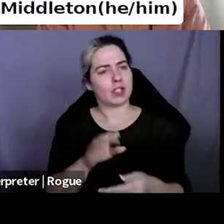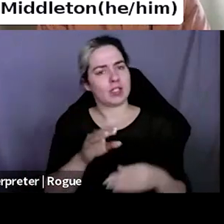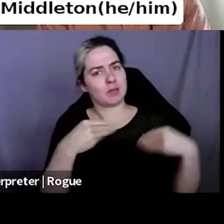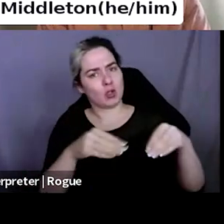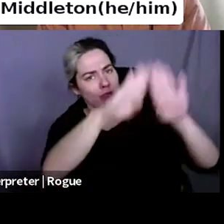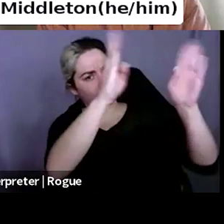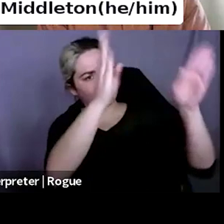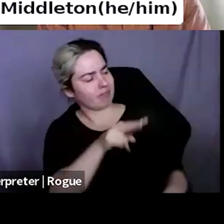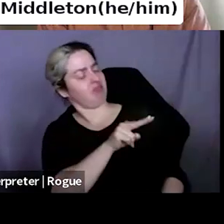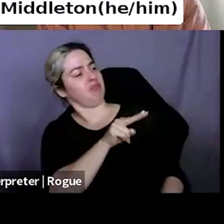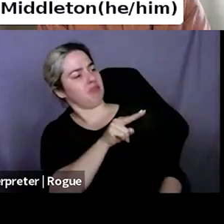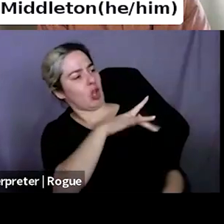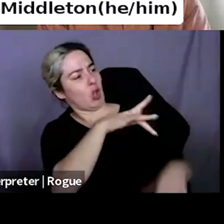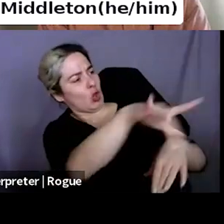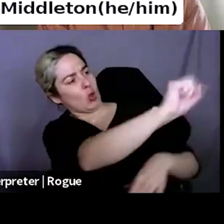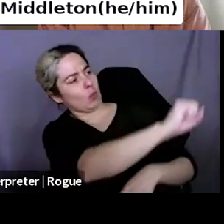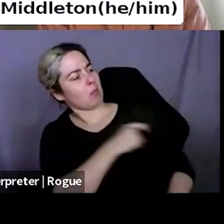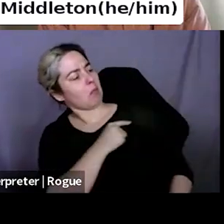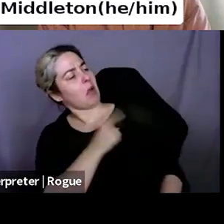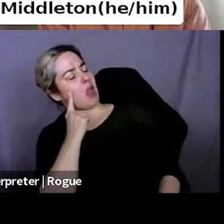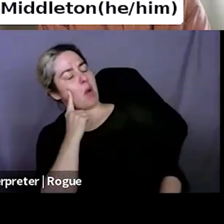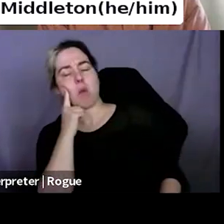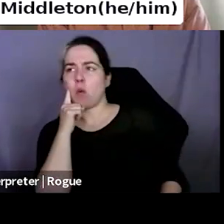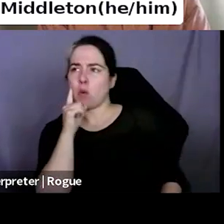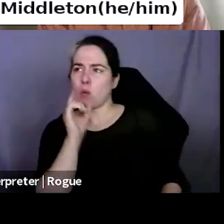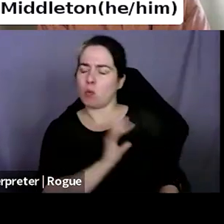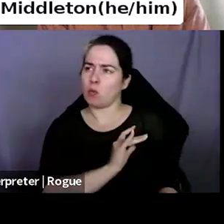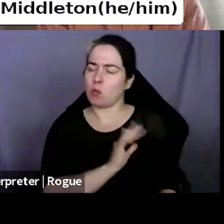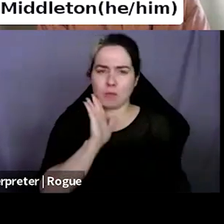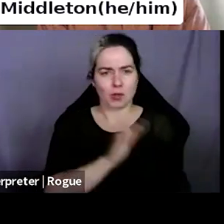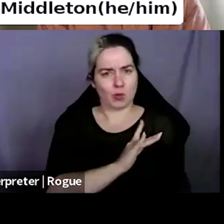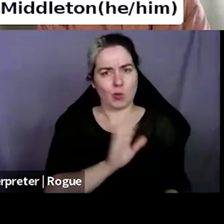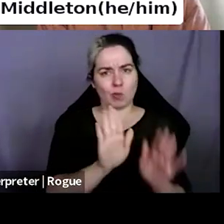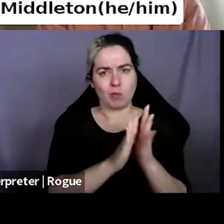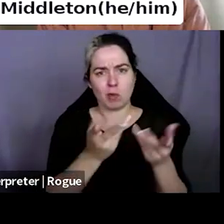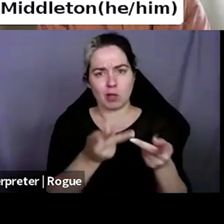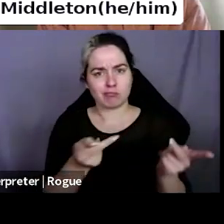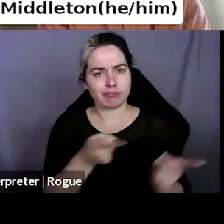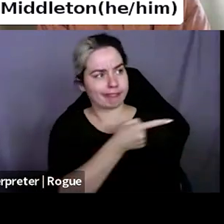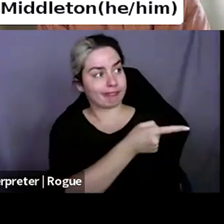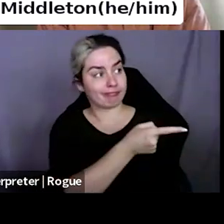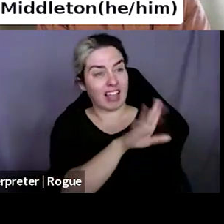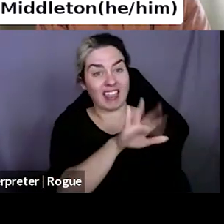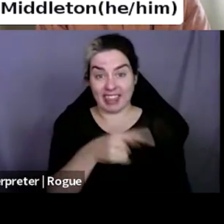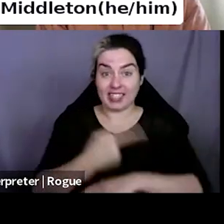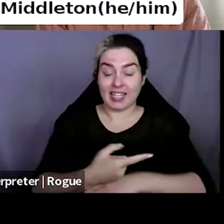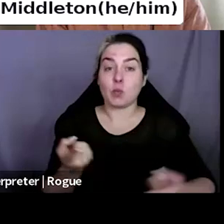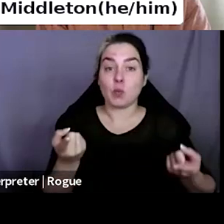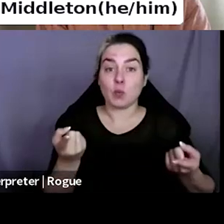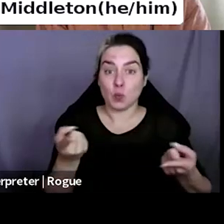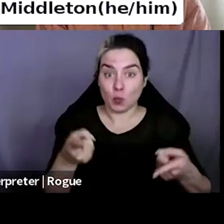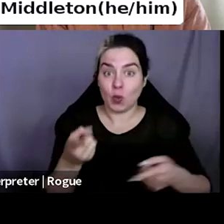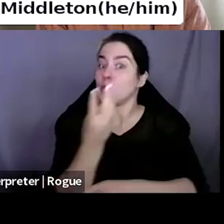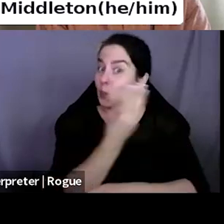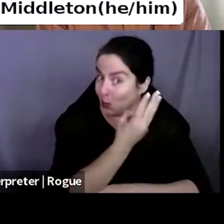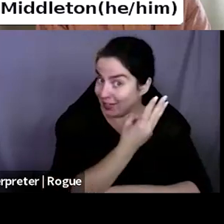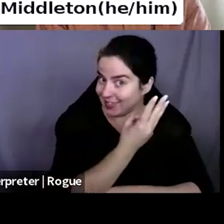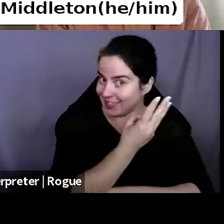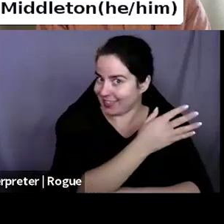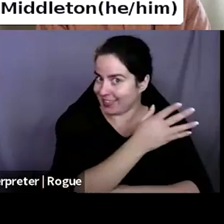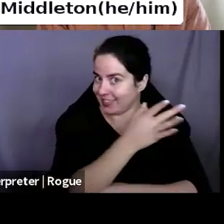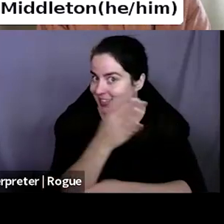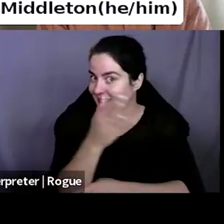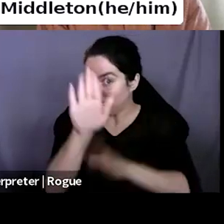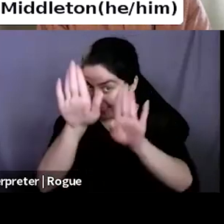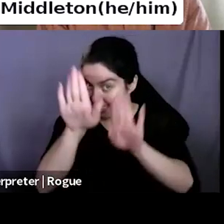and I thought, man, this place would make a cool bookstore because we don't have a bookstore. That was on a Wednesday on Sunday, that same